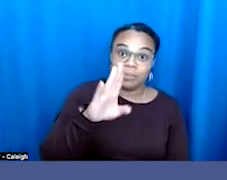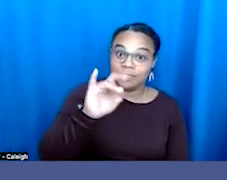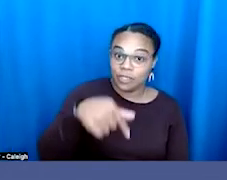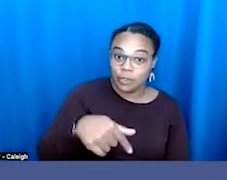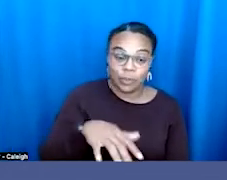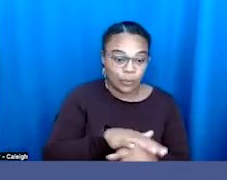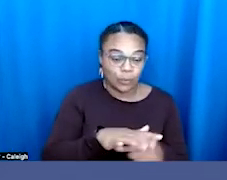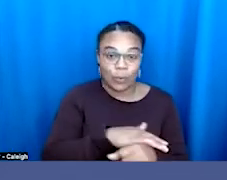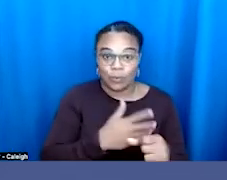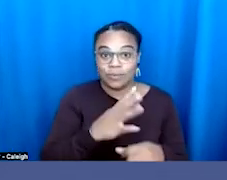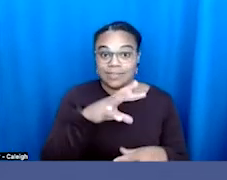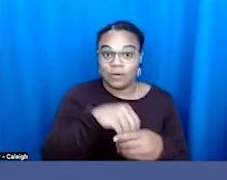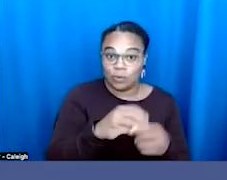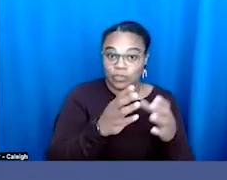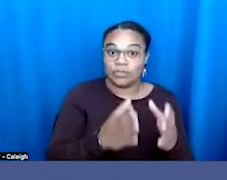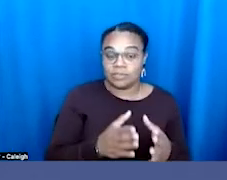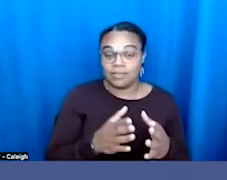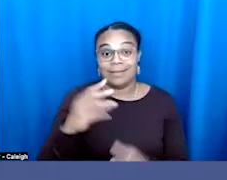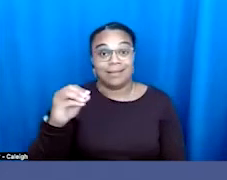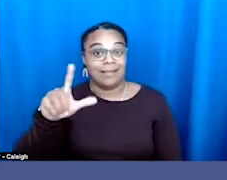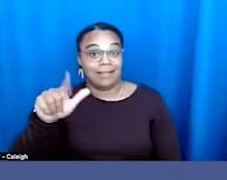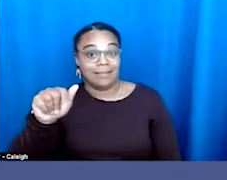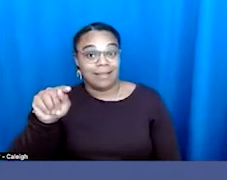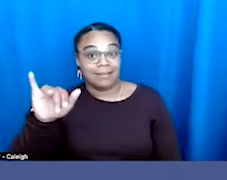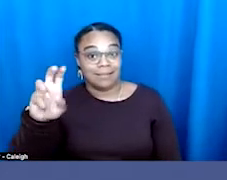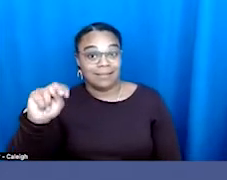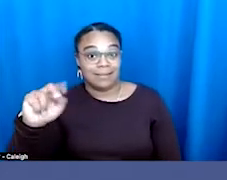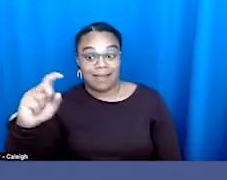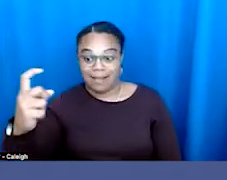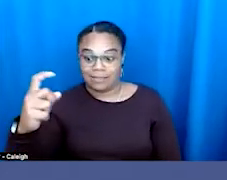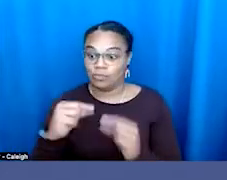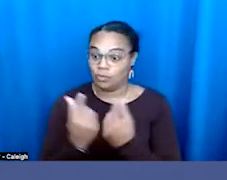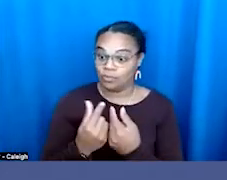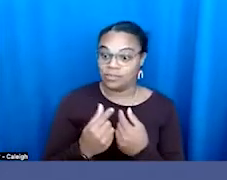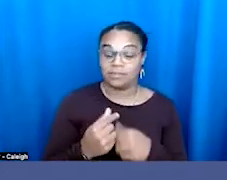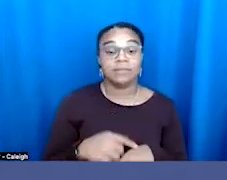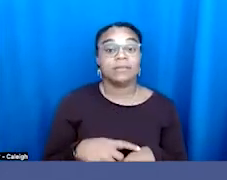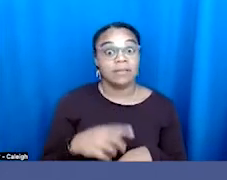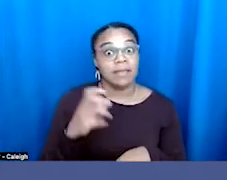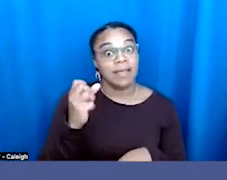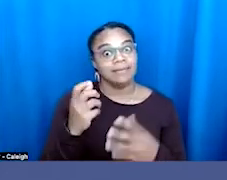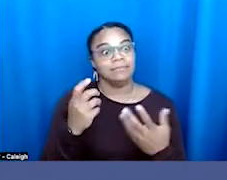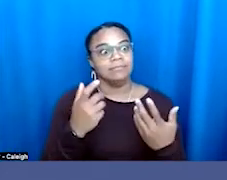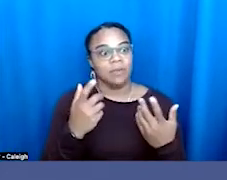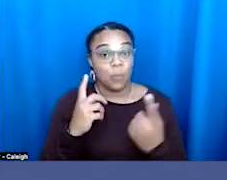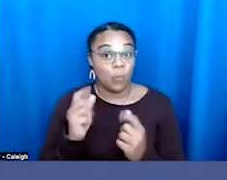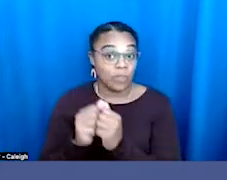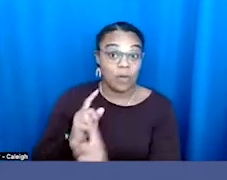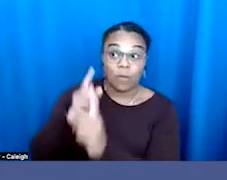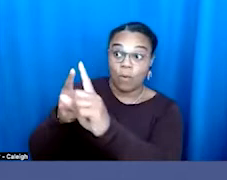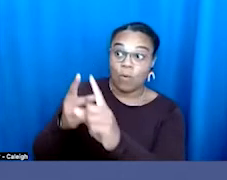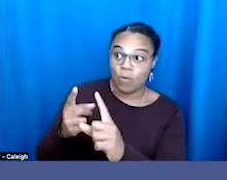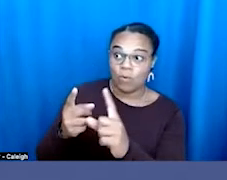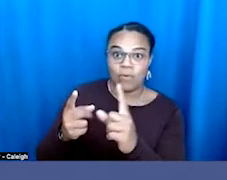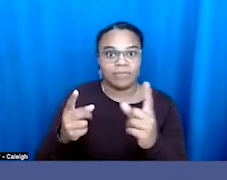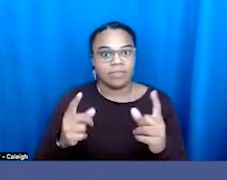and Latinx groups, right? In order to get to this place where everyone had the information in